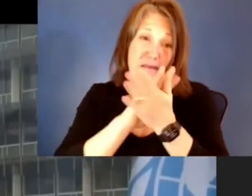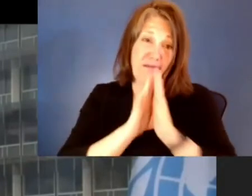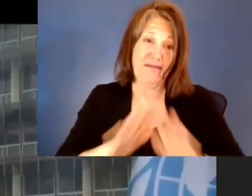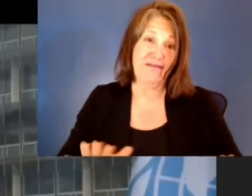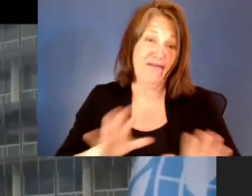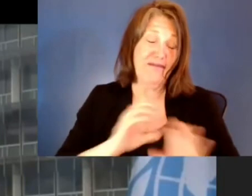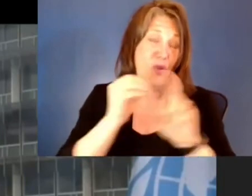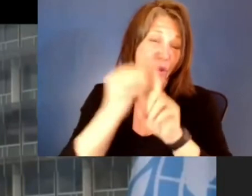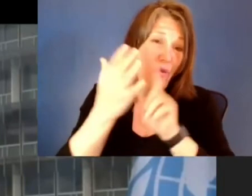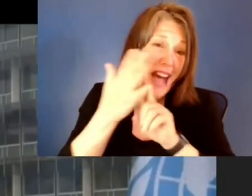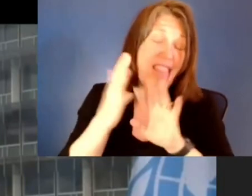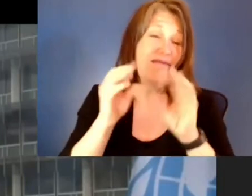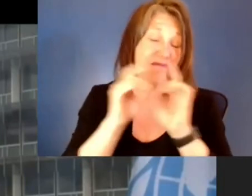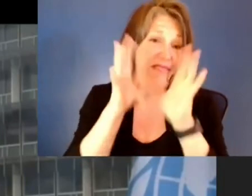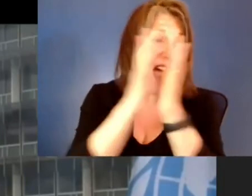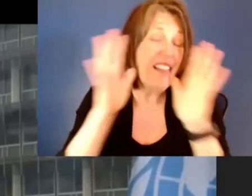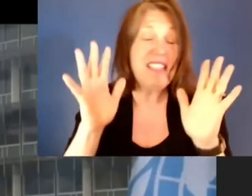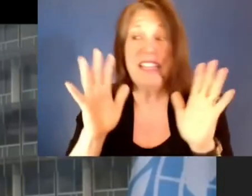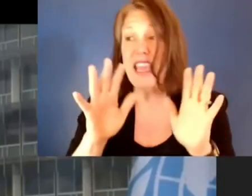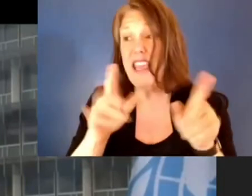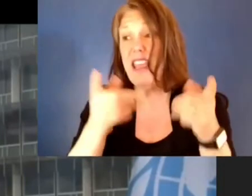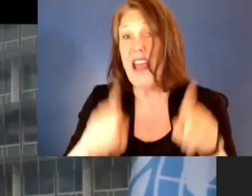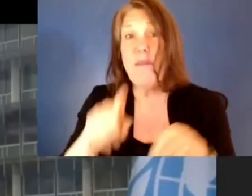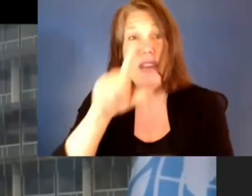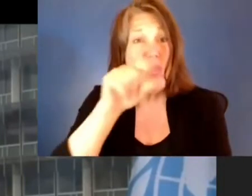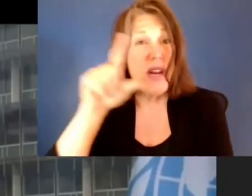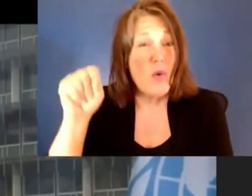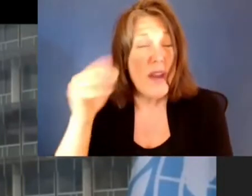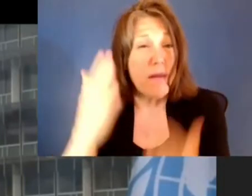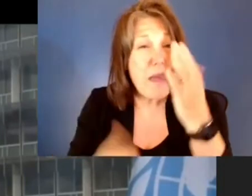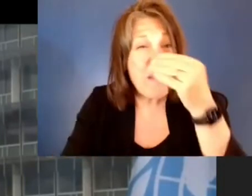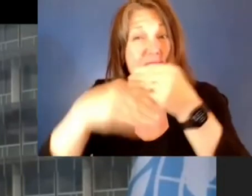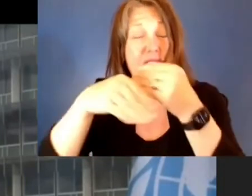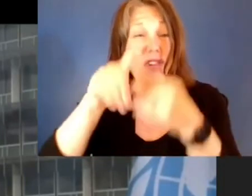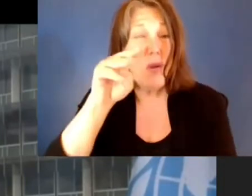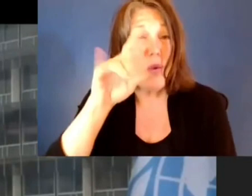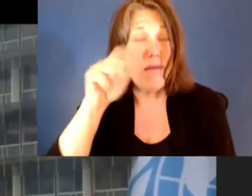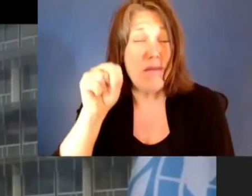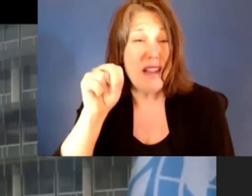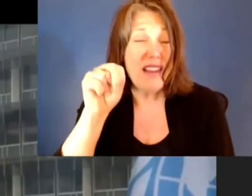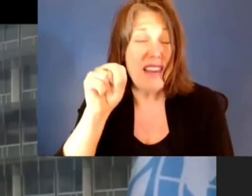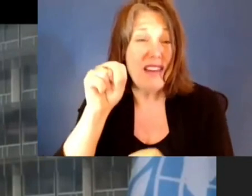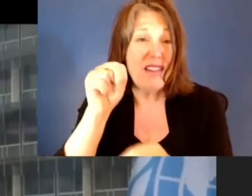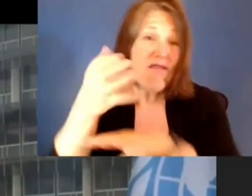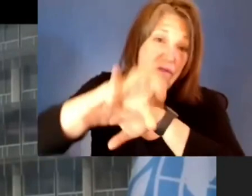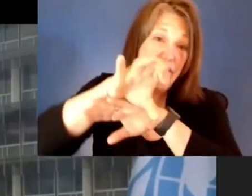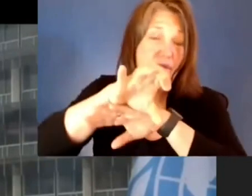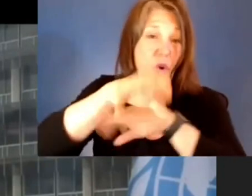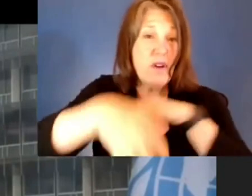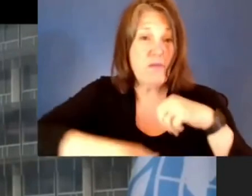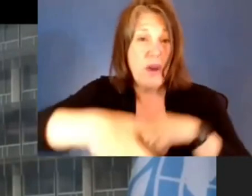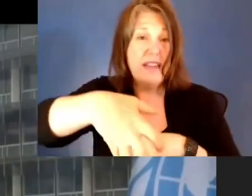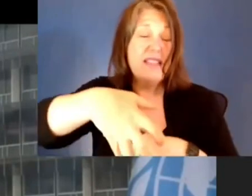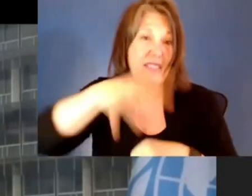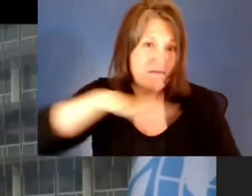2020, there could be an additional million forced pregnancies around the world. At a time when 11